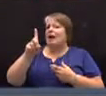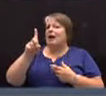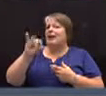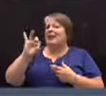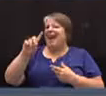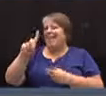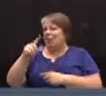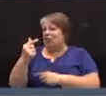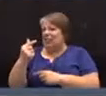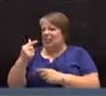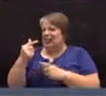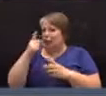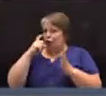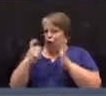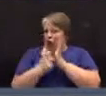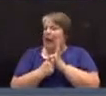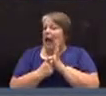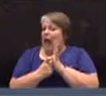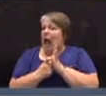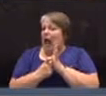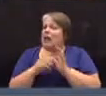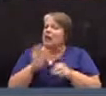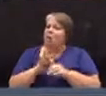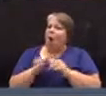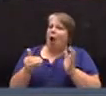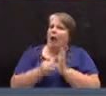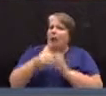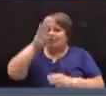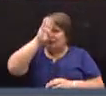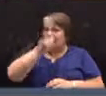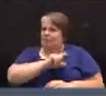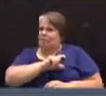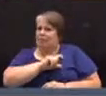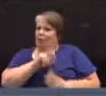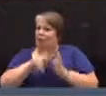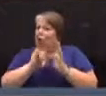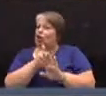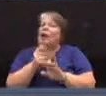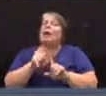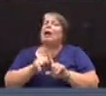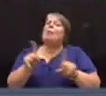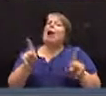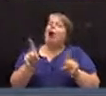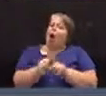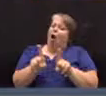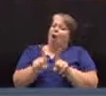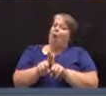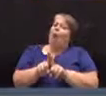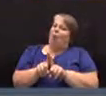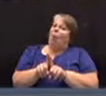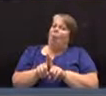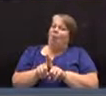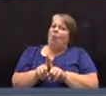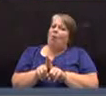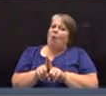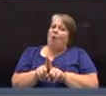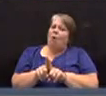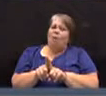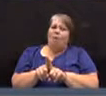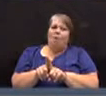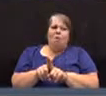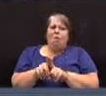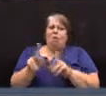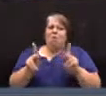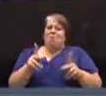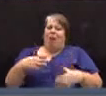to some degree, to a large degree, a vote against the police fire project. But it was also, generally, an outcry